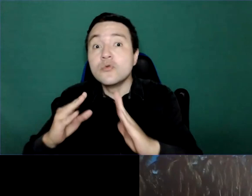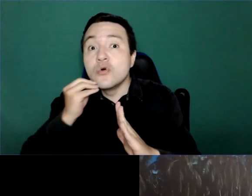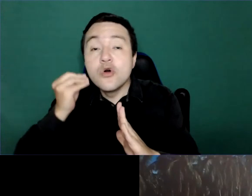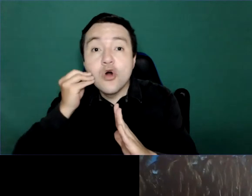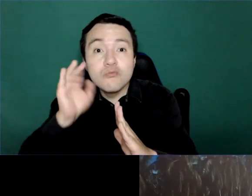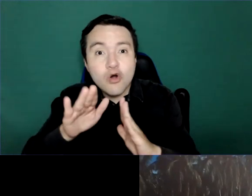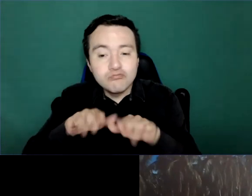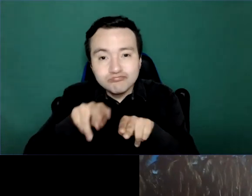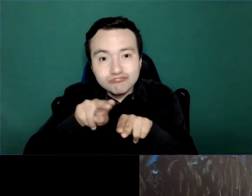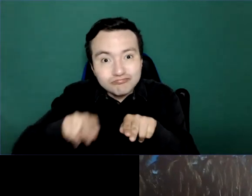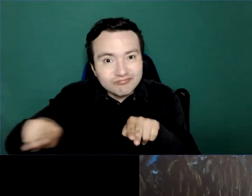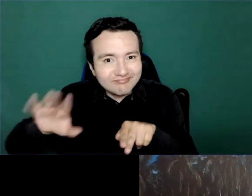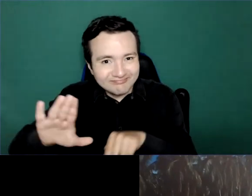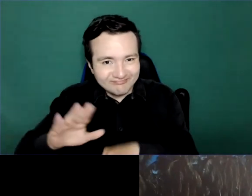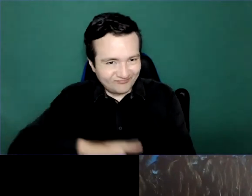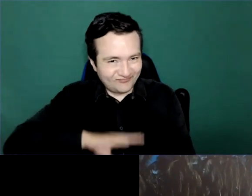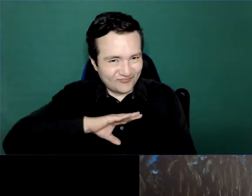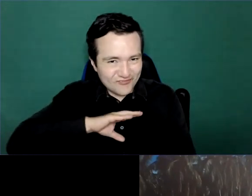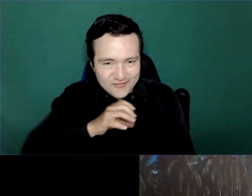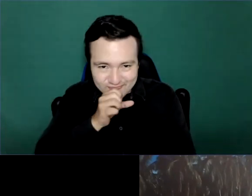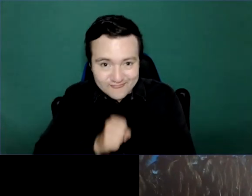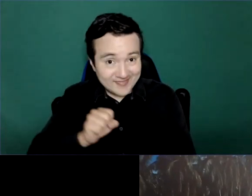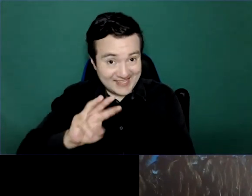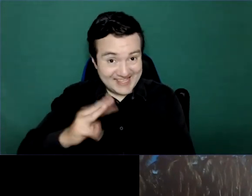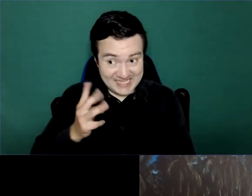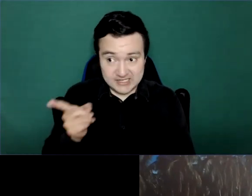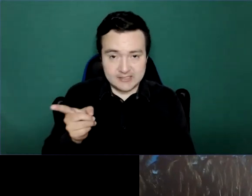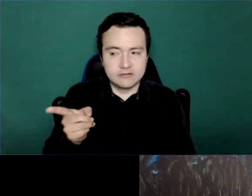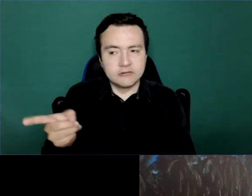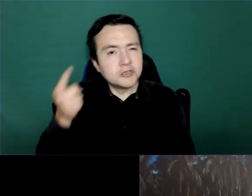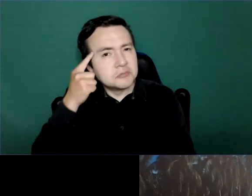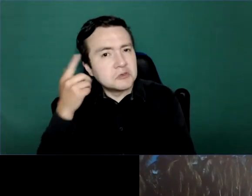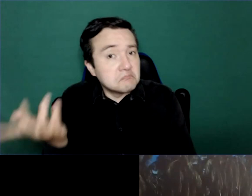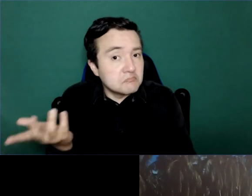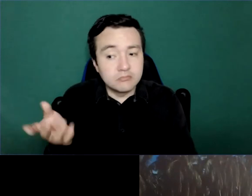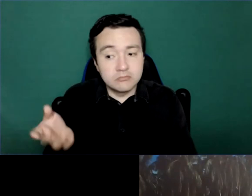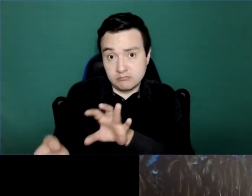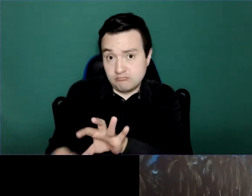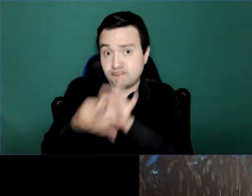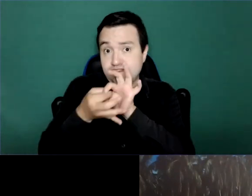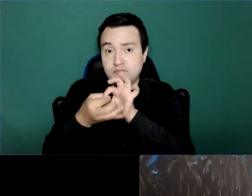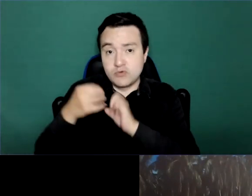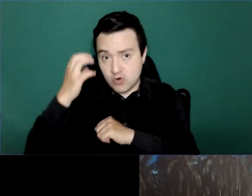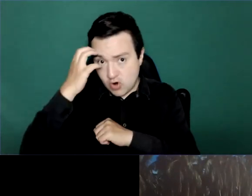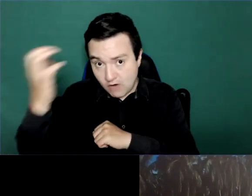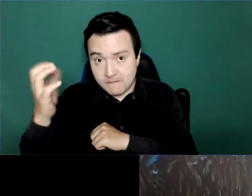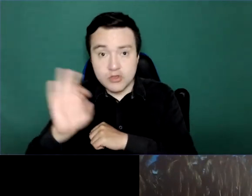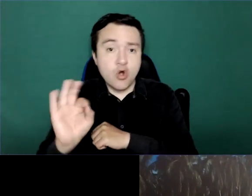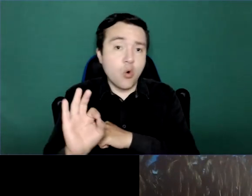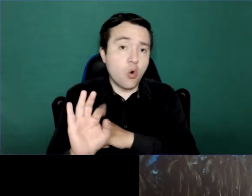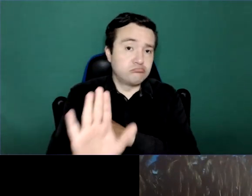live in institutions for the elderly, if they are public institutions